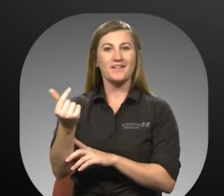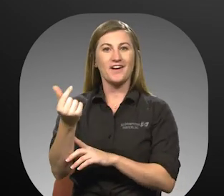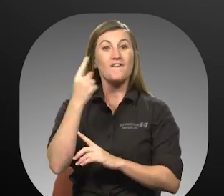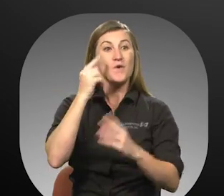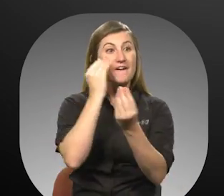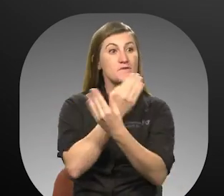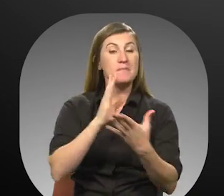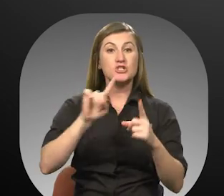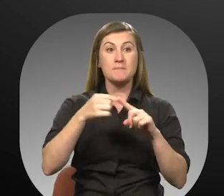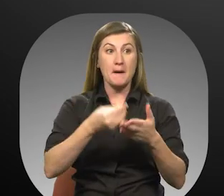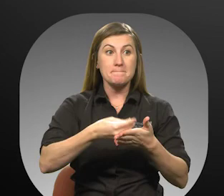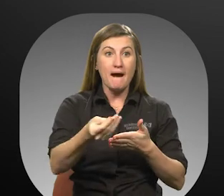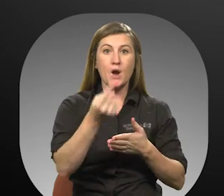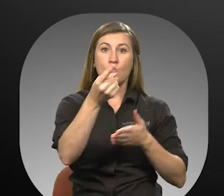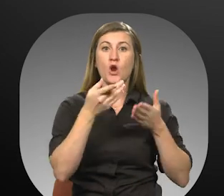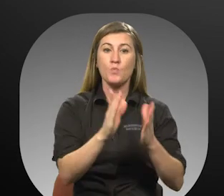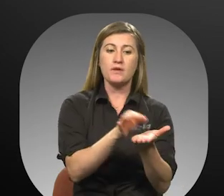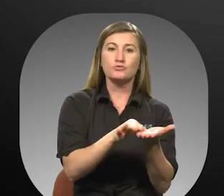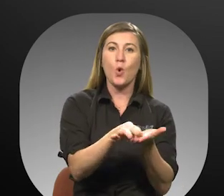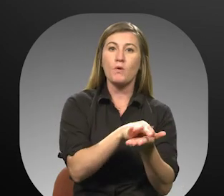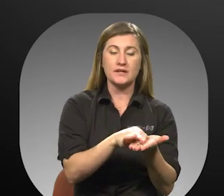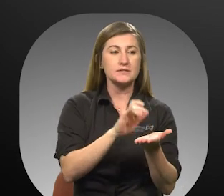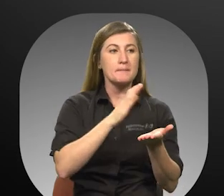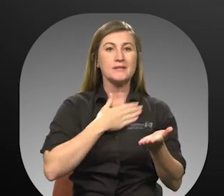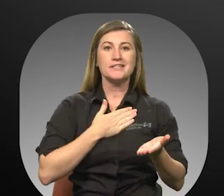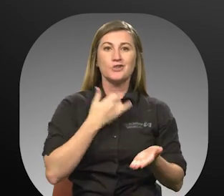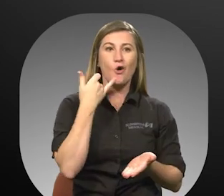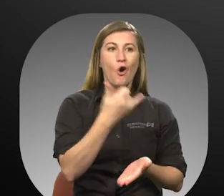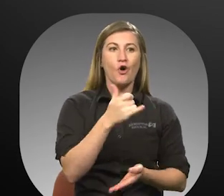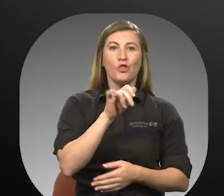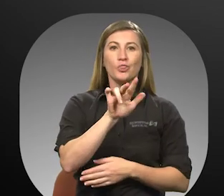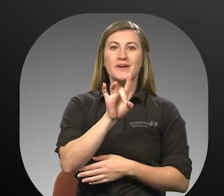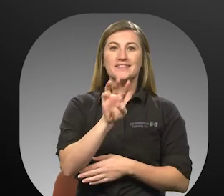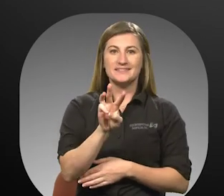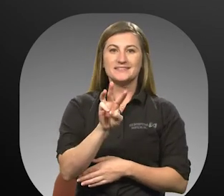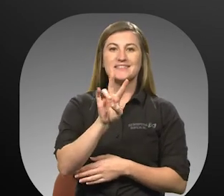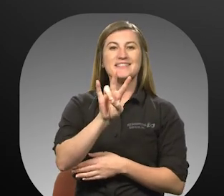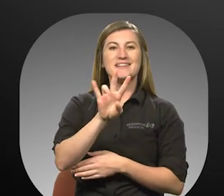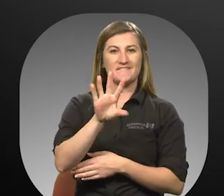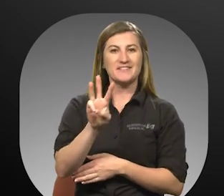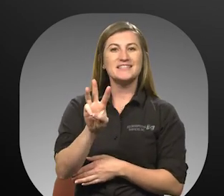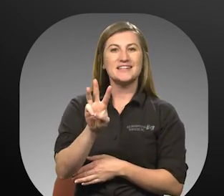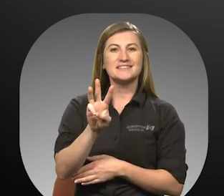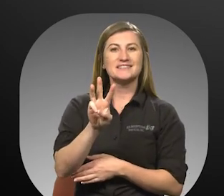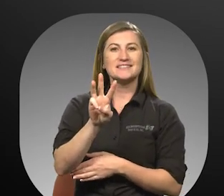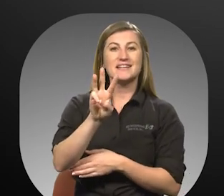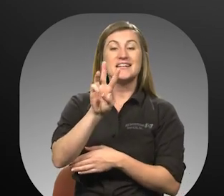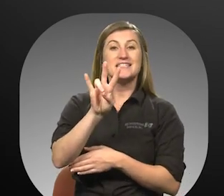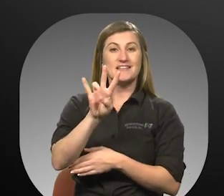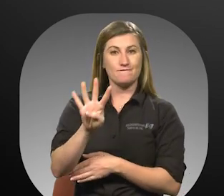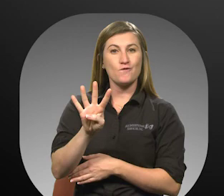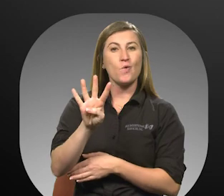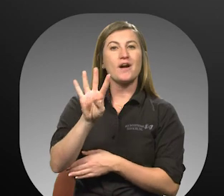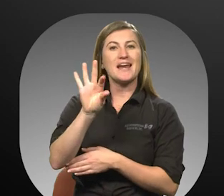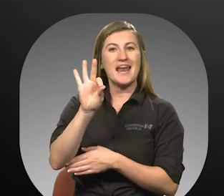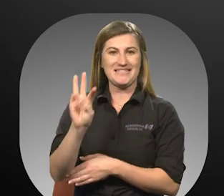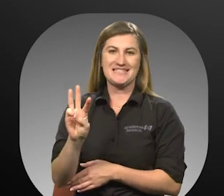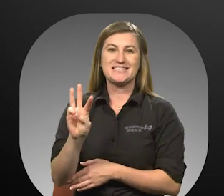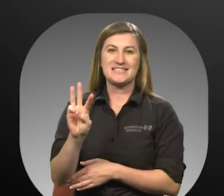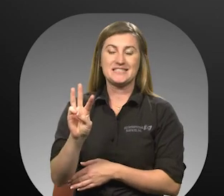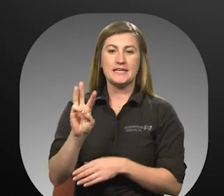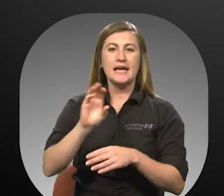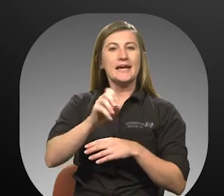information on purchasing one-way tokens, please call 386-756-7496,